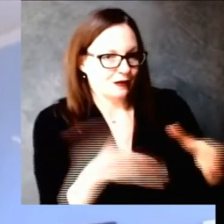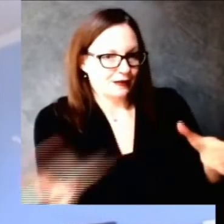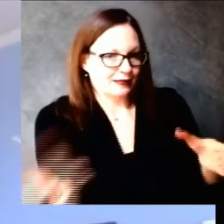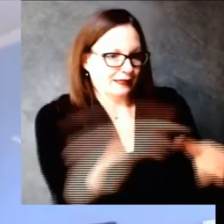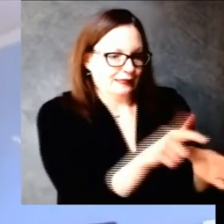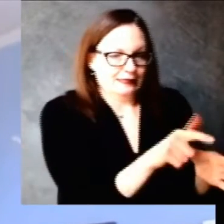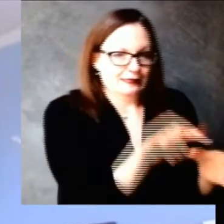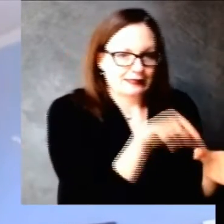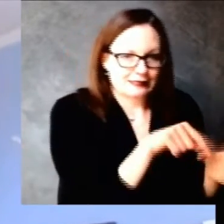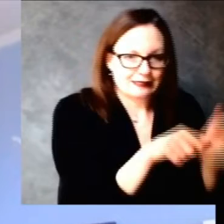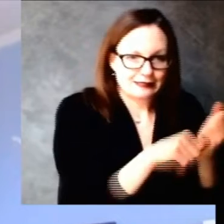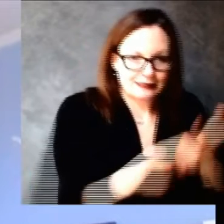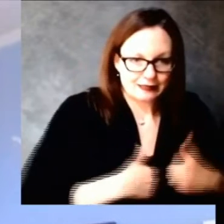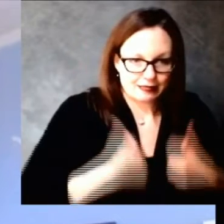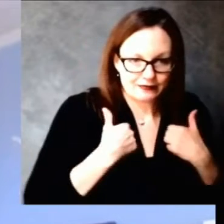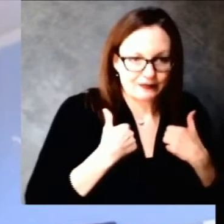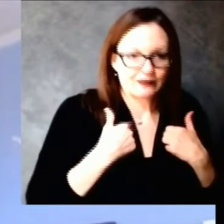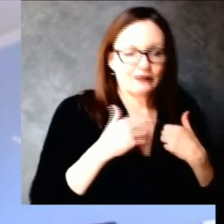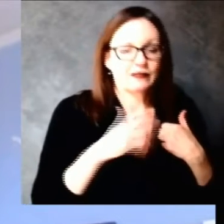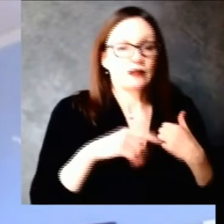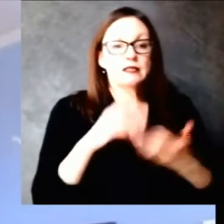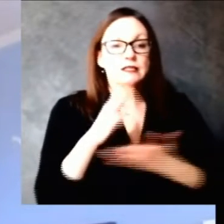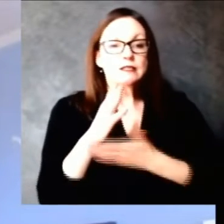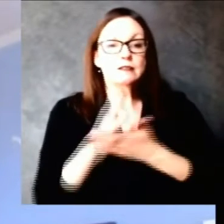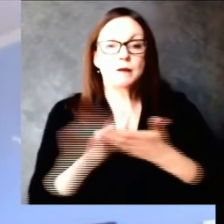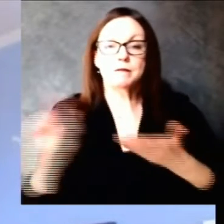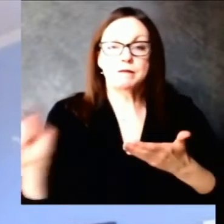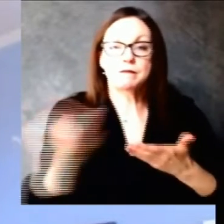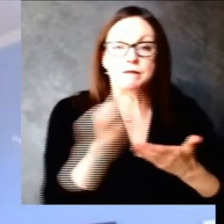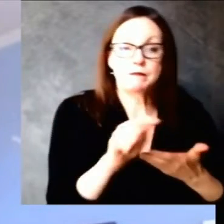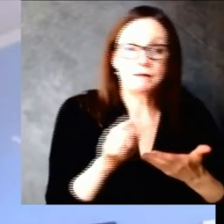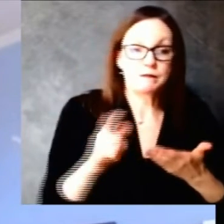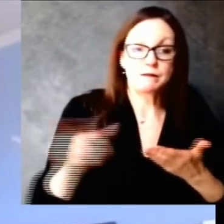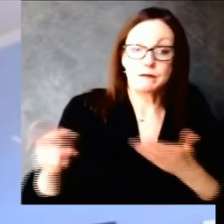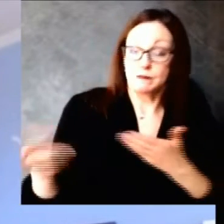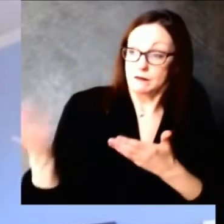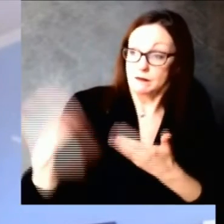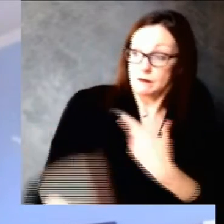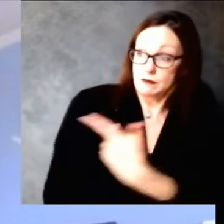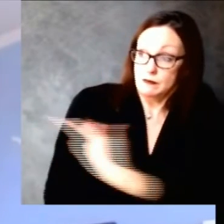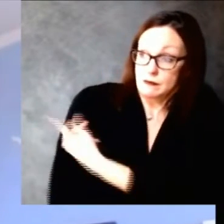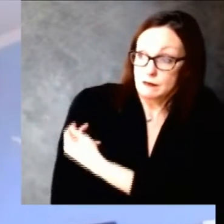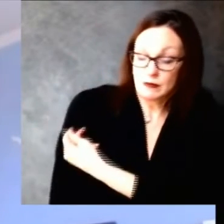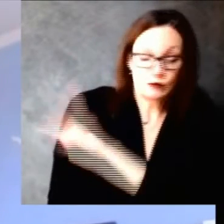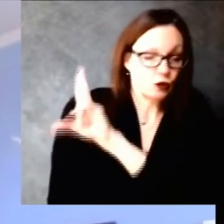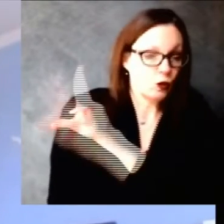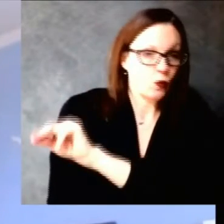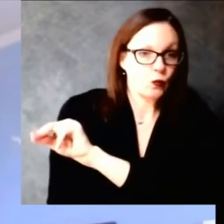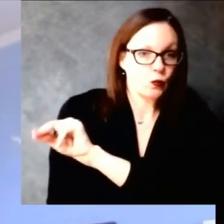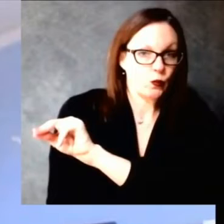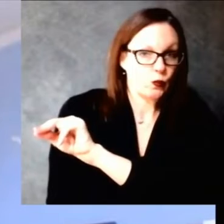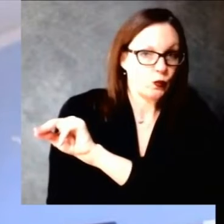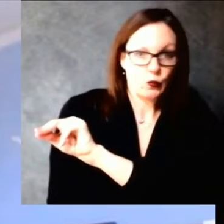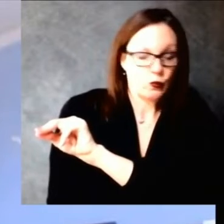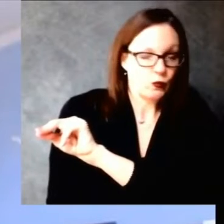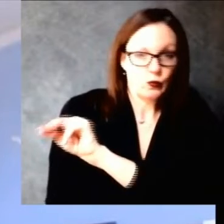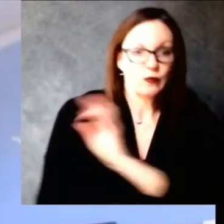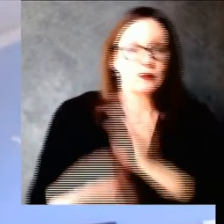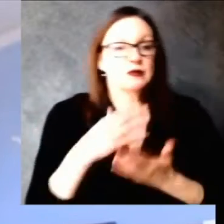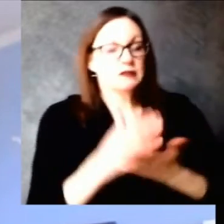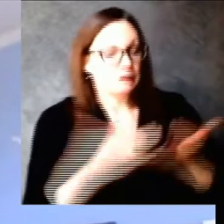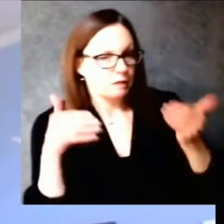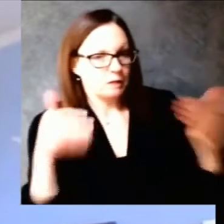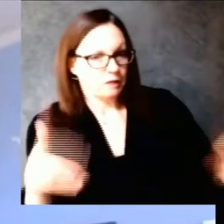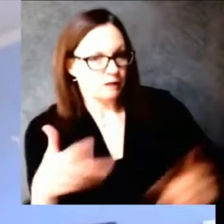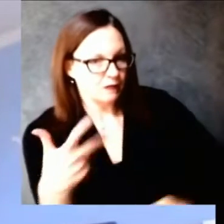in waves that we are seeing uptake of first dose at those second dose clinics which is which is good news some of the folks who may